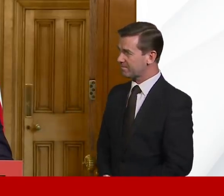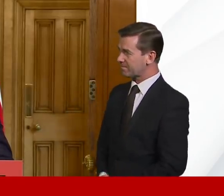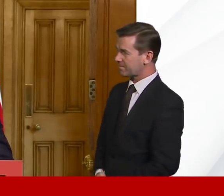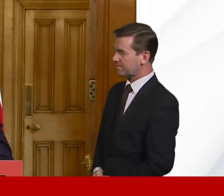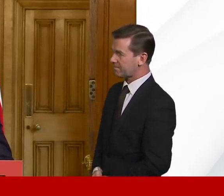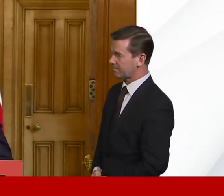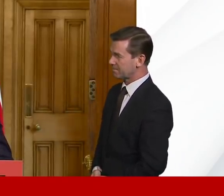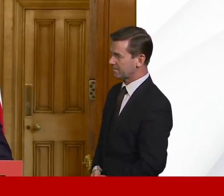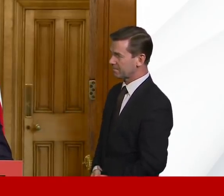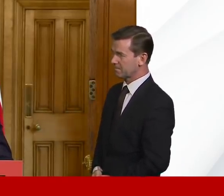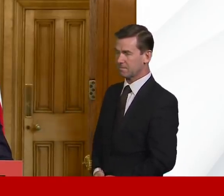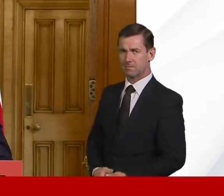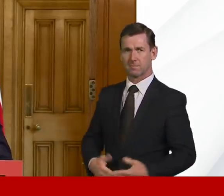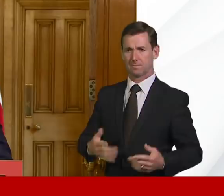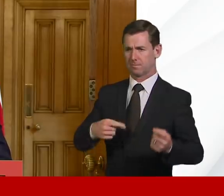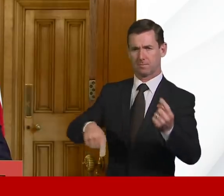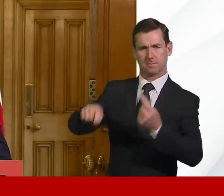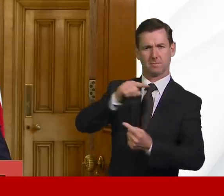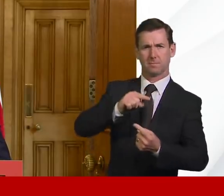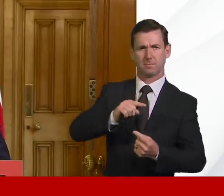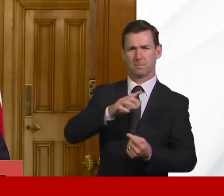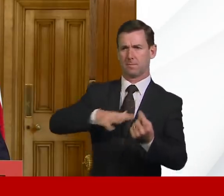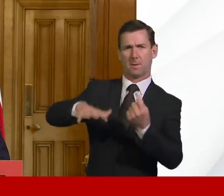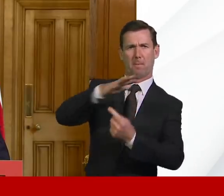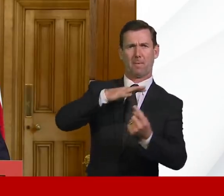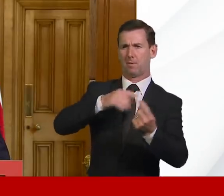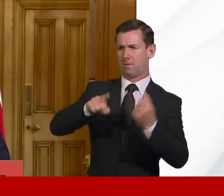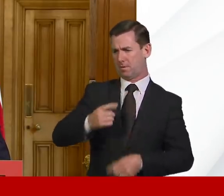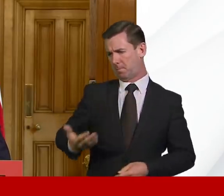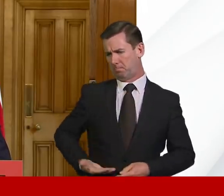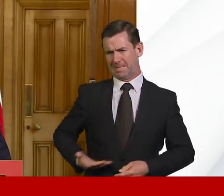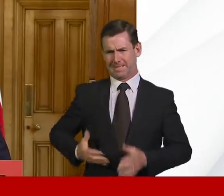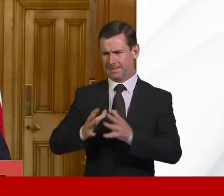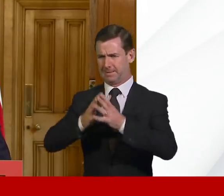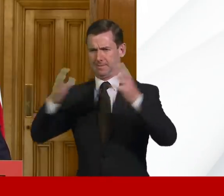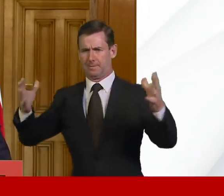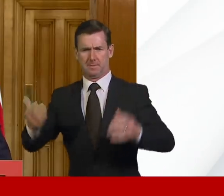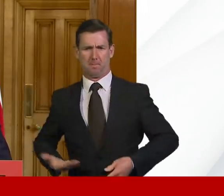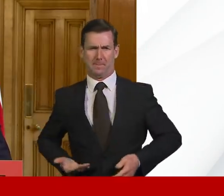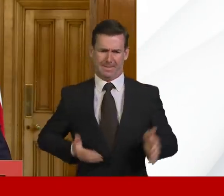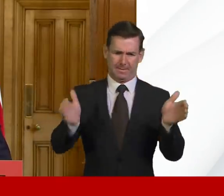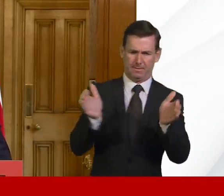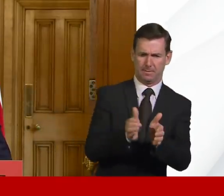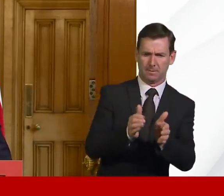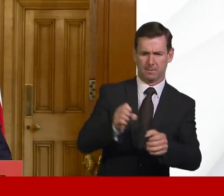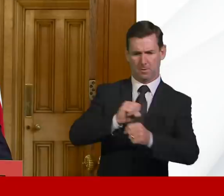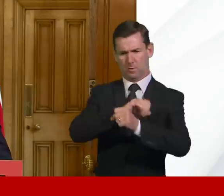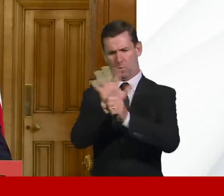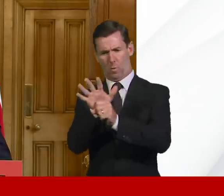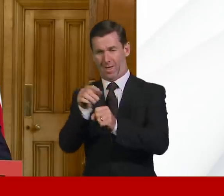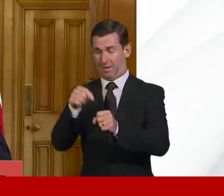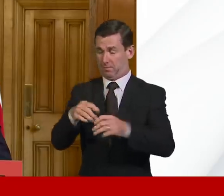As with our population, for businesses large and small, coronavirus represents an